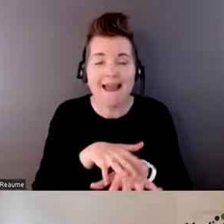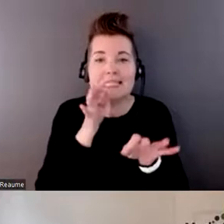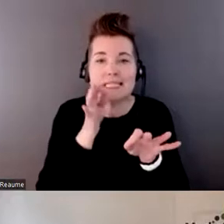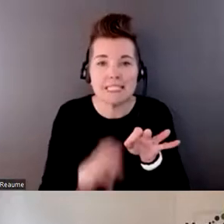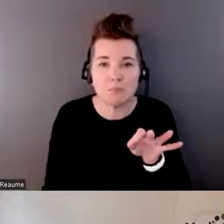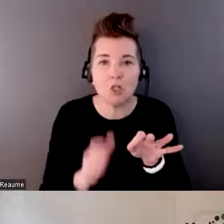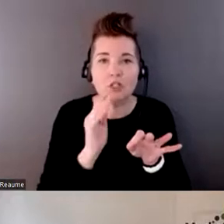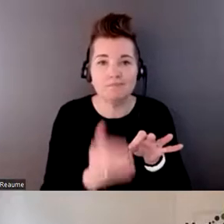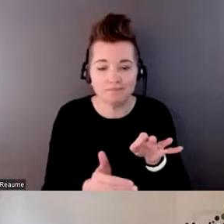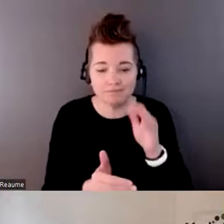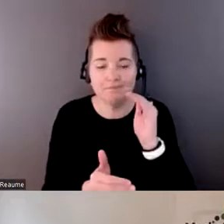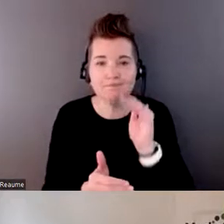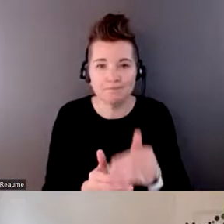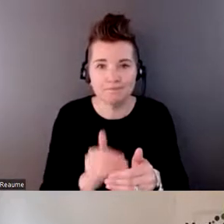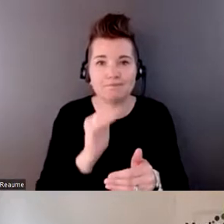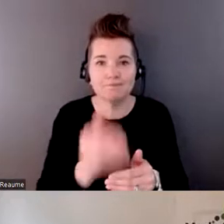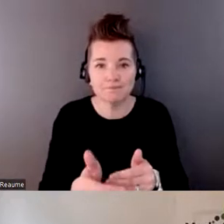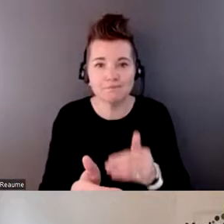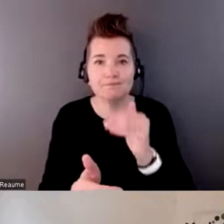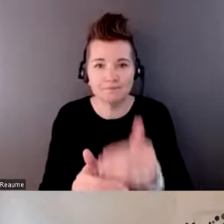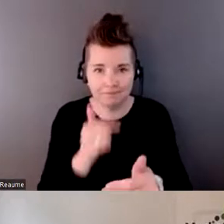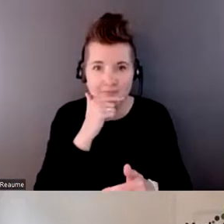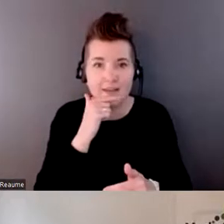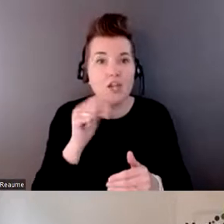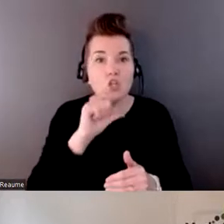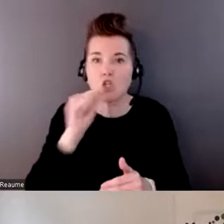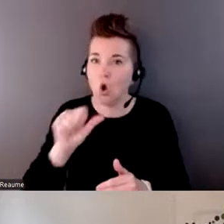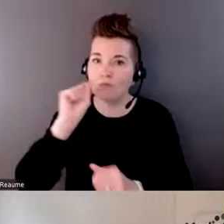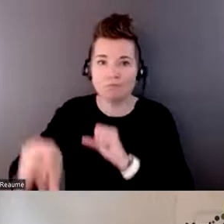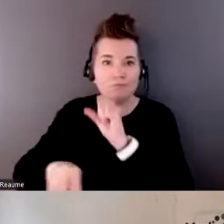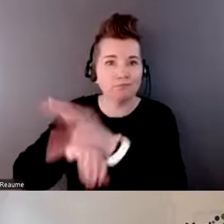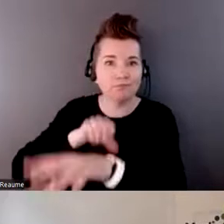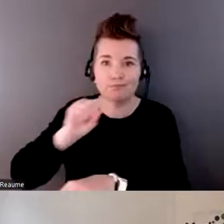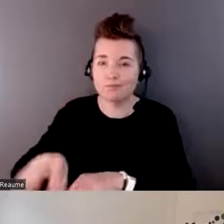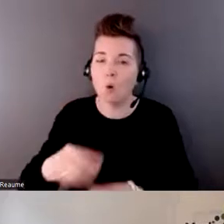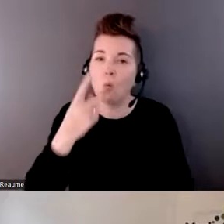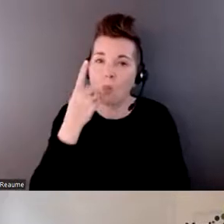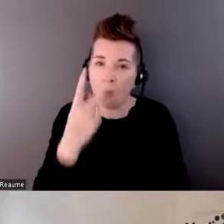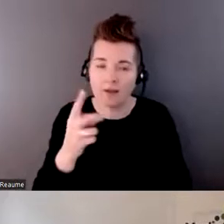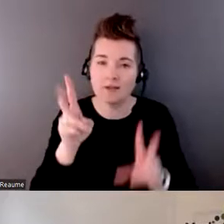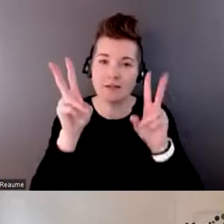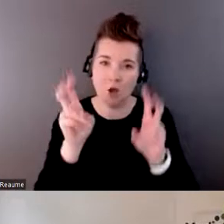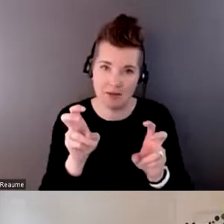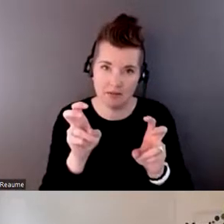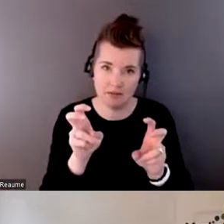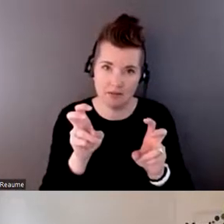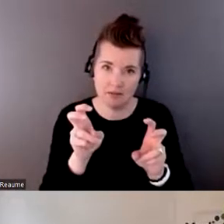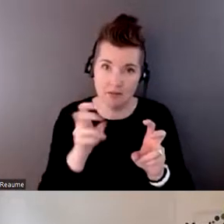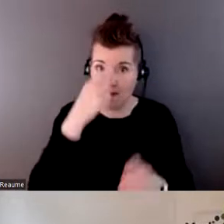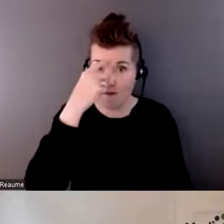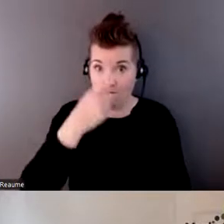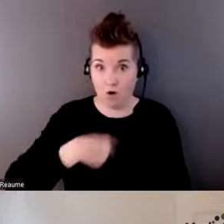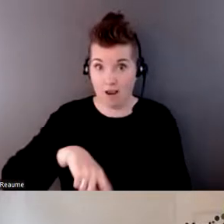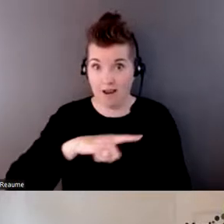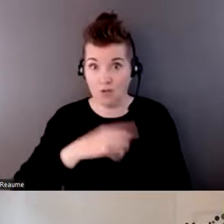and address one topic at a time. For us, it took me about four hours just to